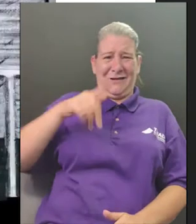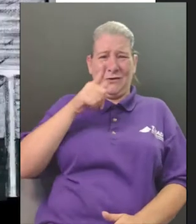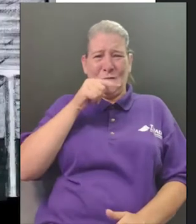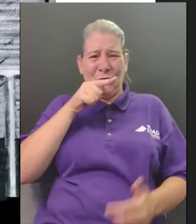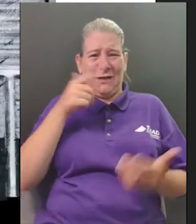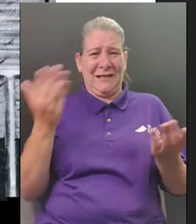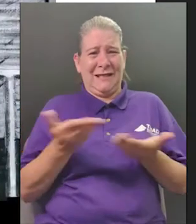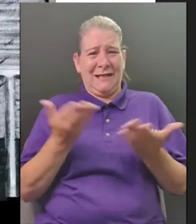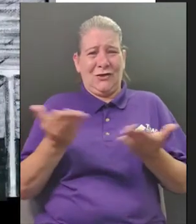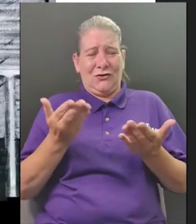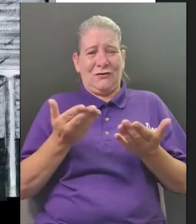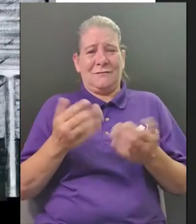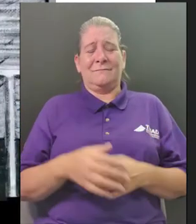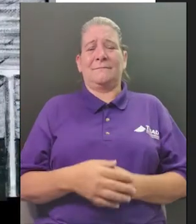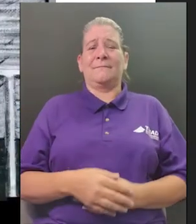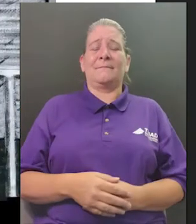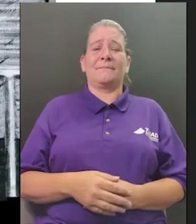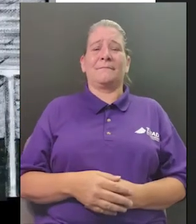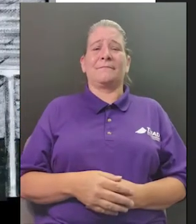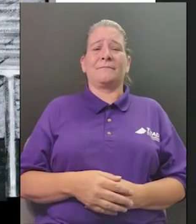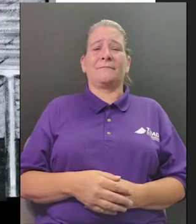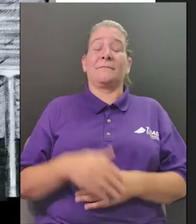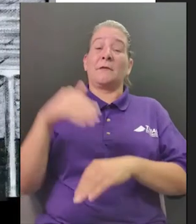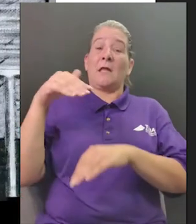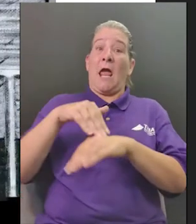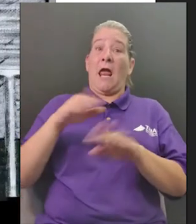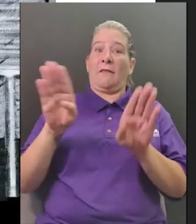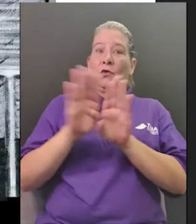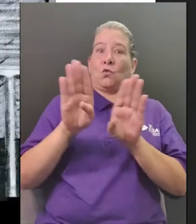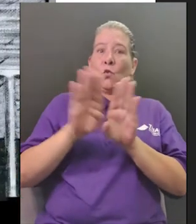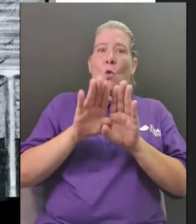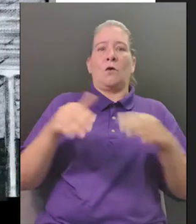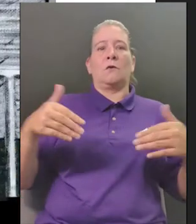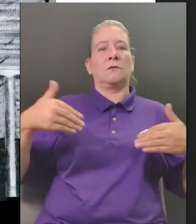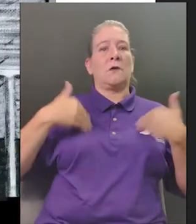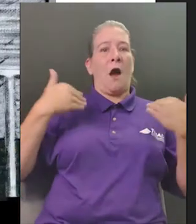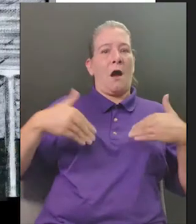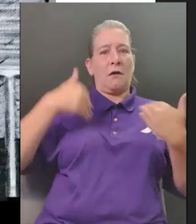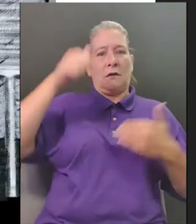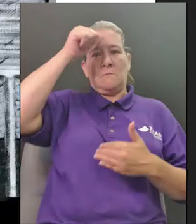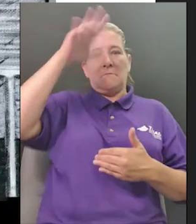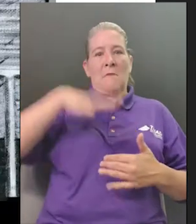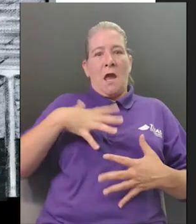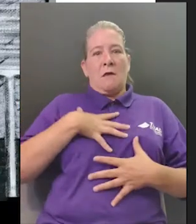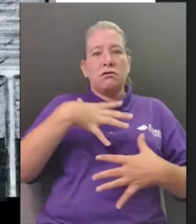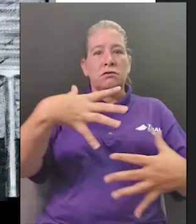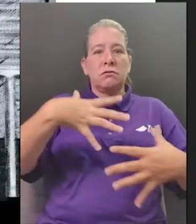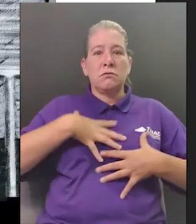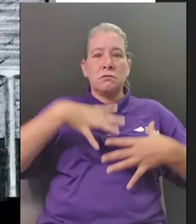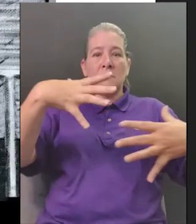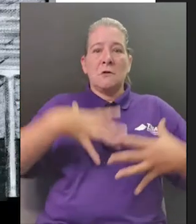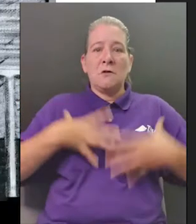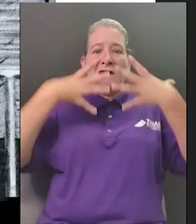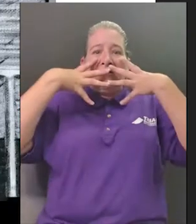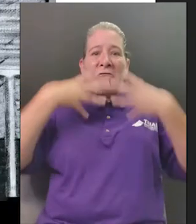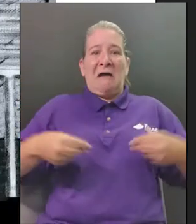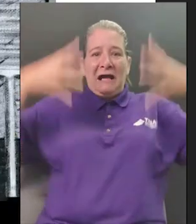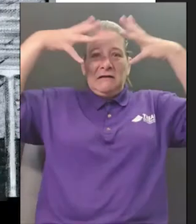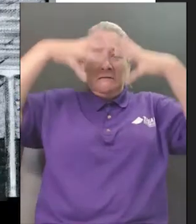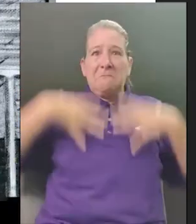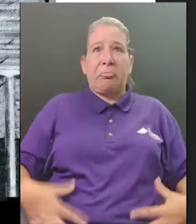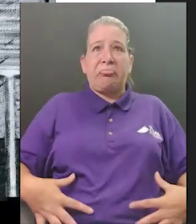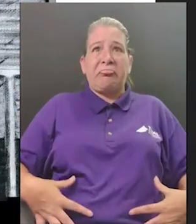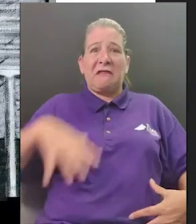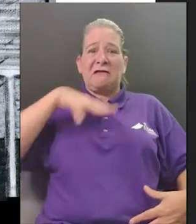a young man drenched with rain and mud stood on the porch colonel luddington the british are burning